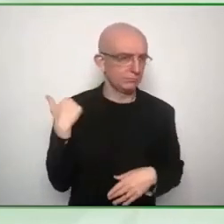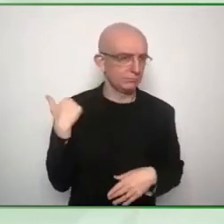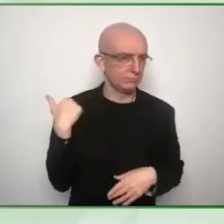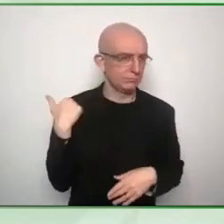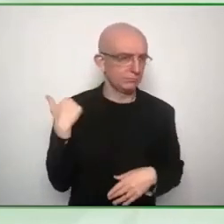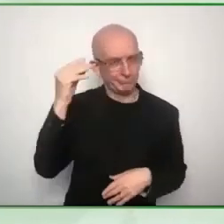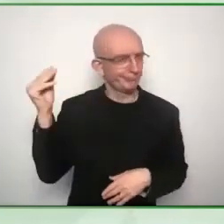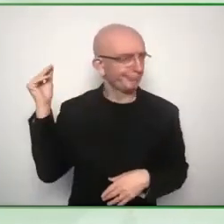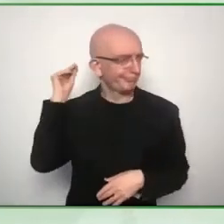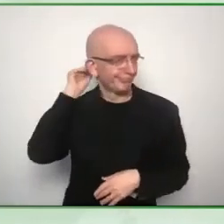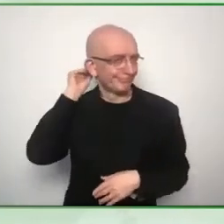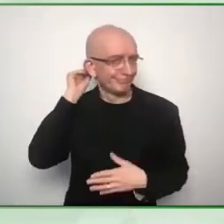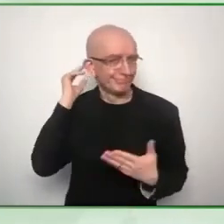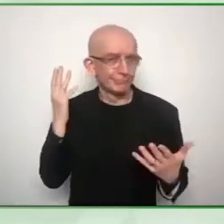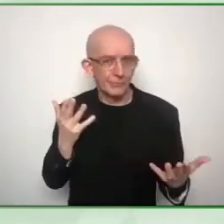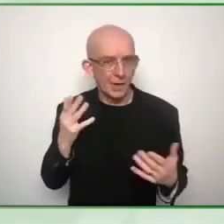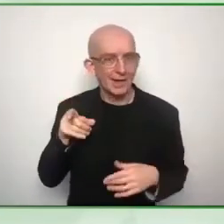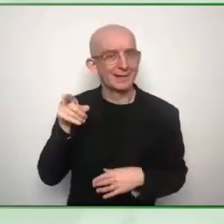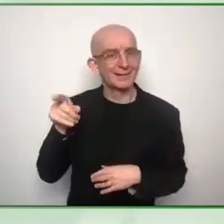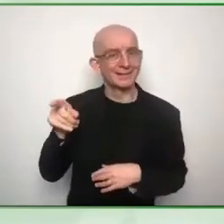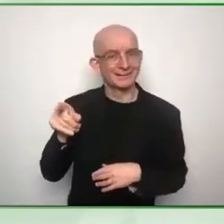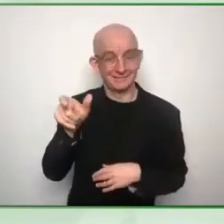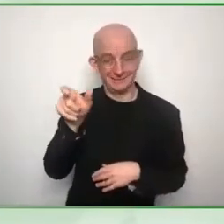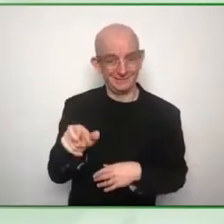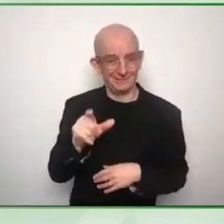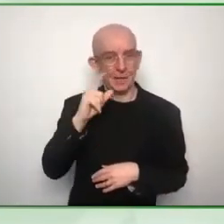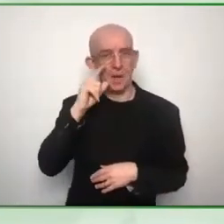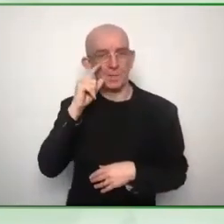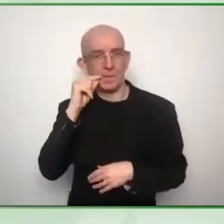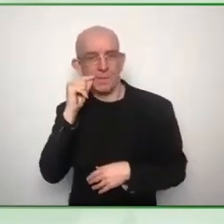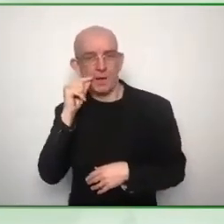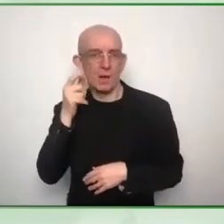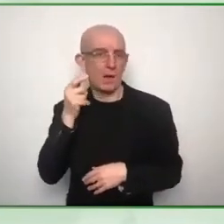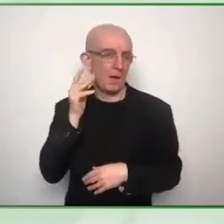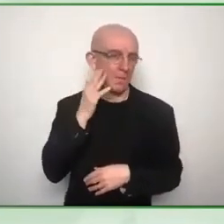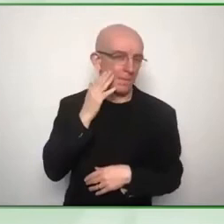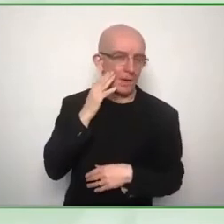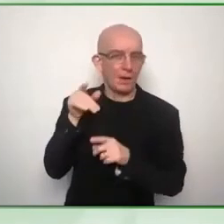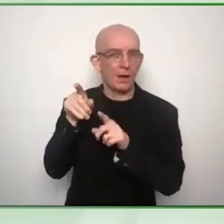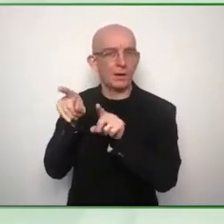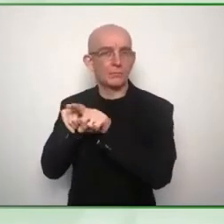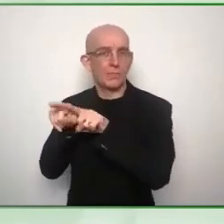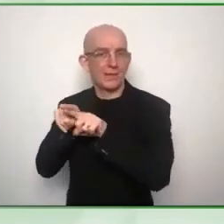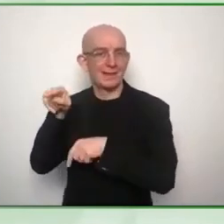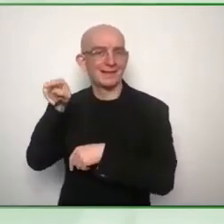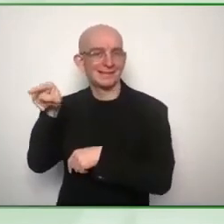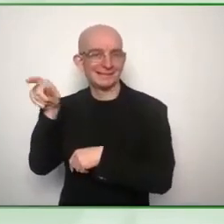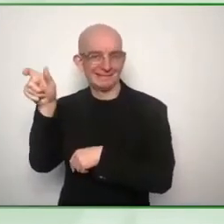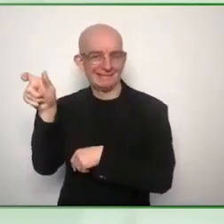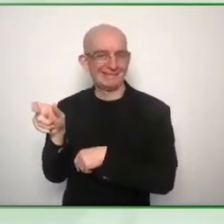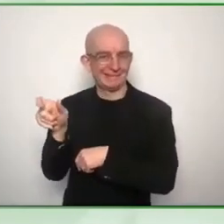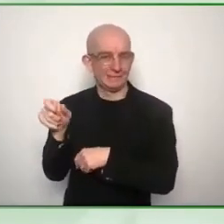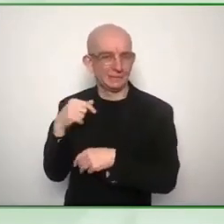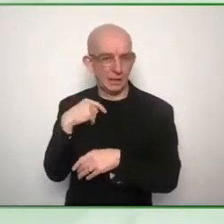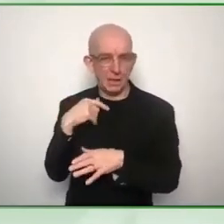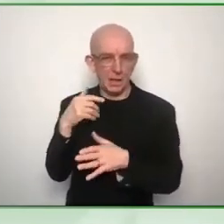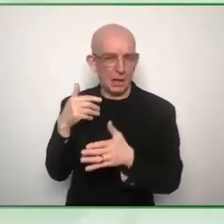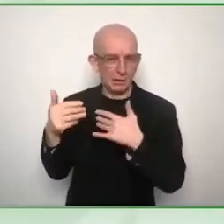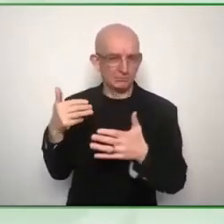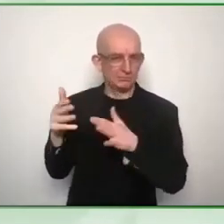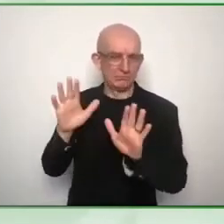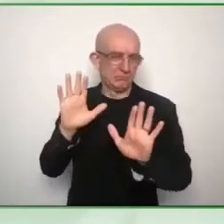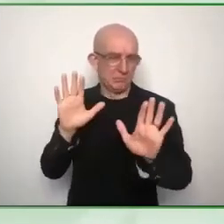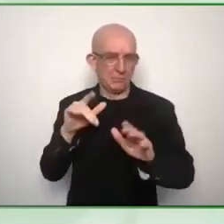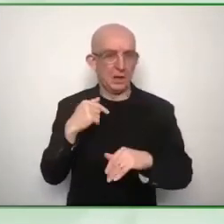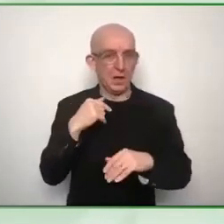and uh it gave him a new lease of life because he actually realized uh that was important to him uh and uh or to the